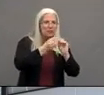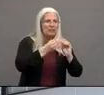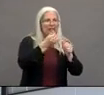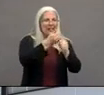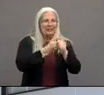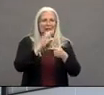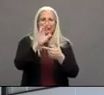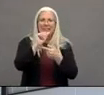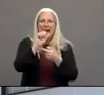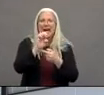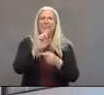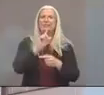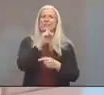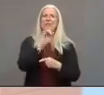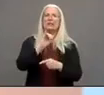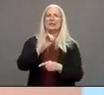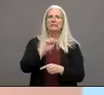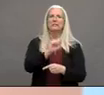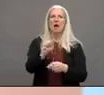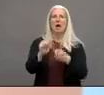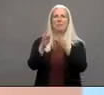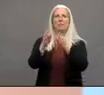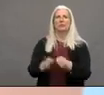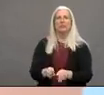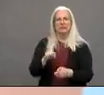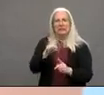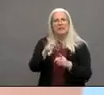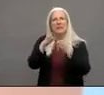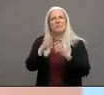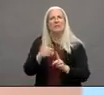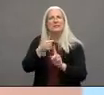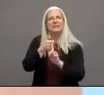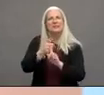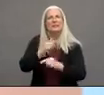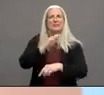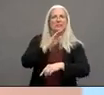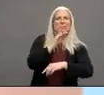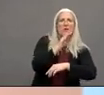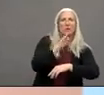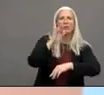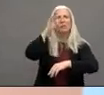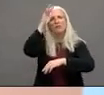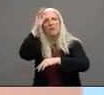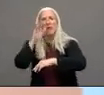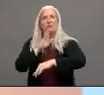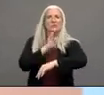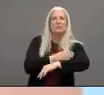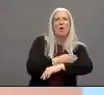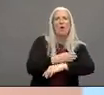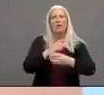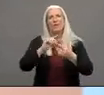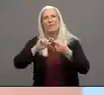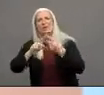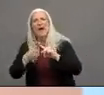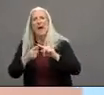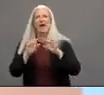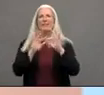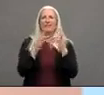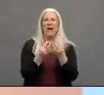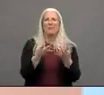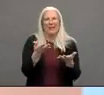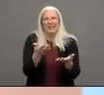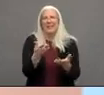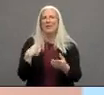and friends and communities who care about them thank you guys for being on that front line of working with each of these individuals with the providers